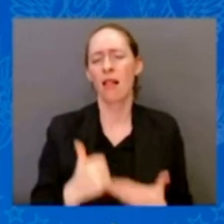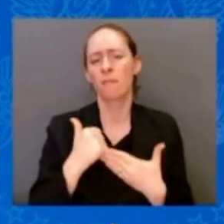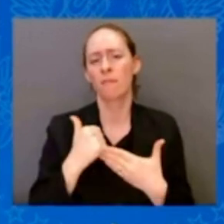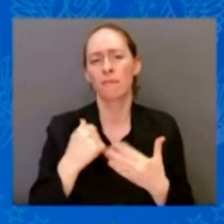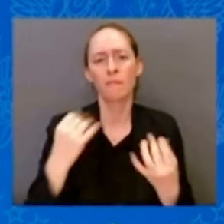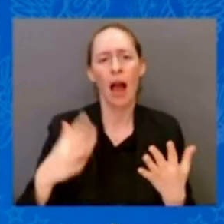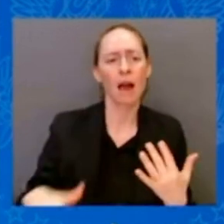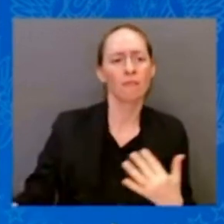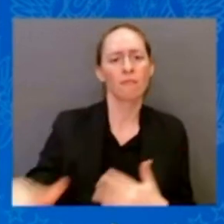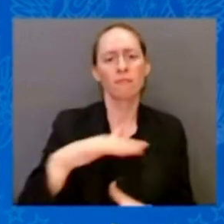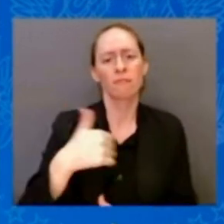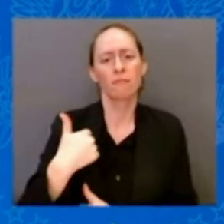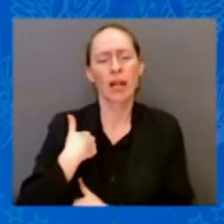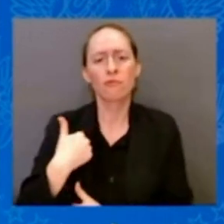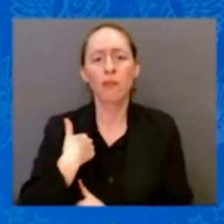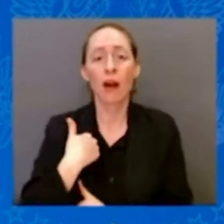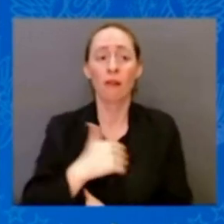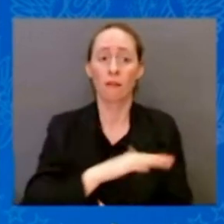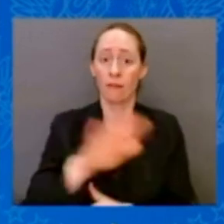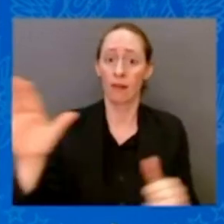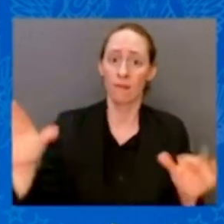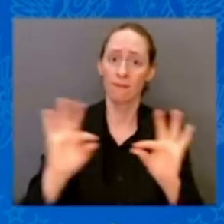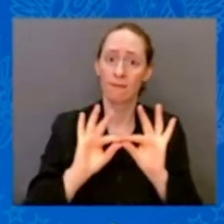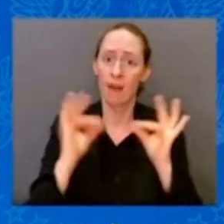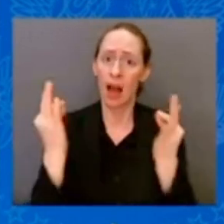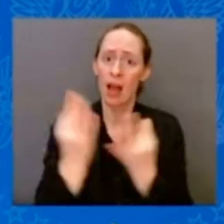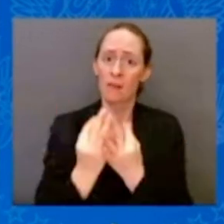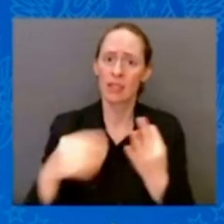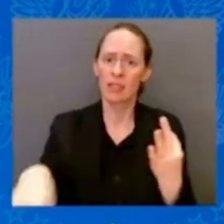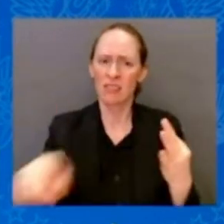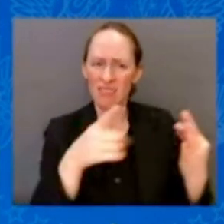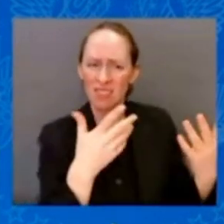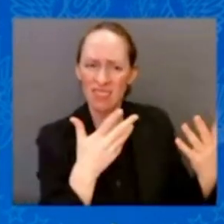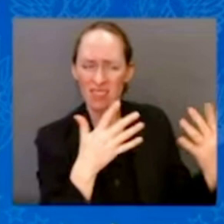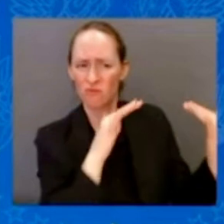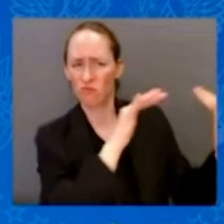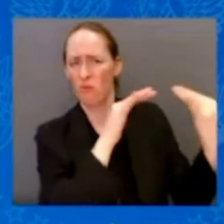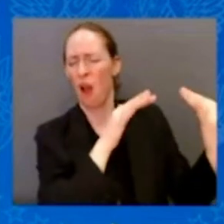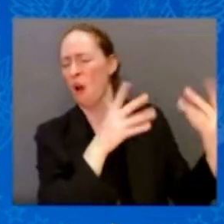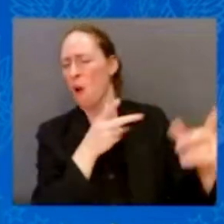The Biproversy, we passed the Respect for Marriage Act. Don't tell me we can't tell you.